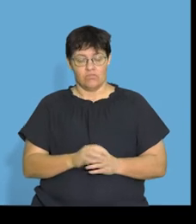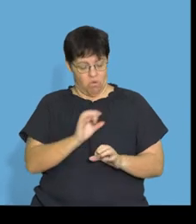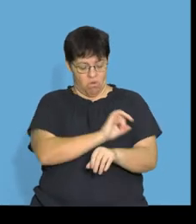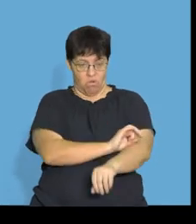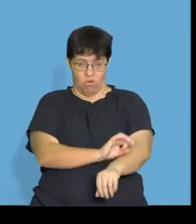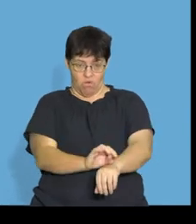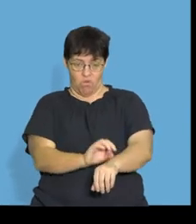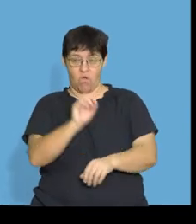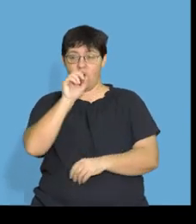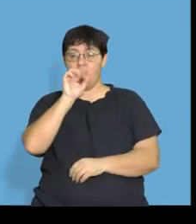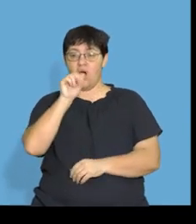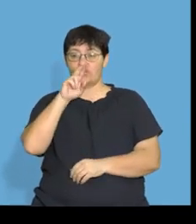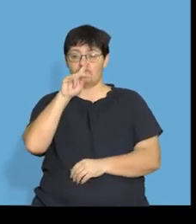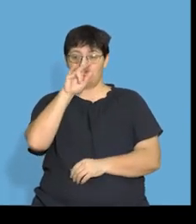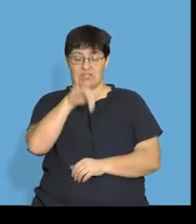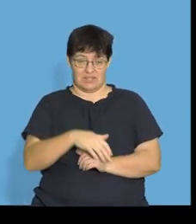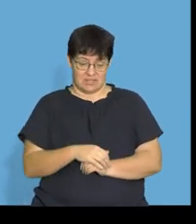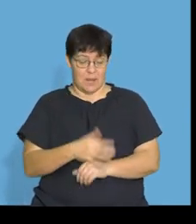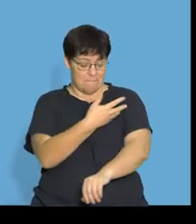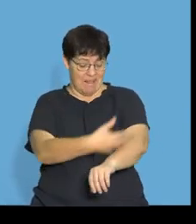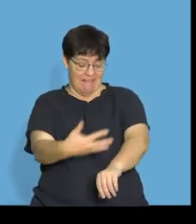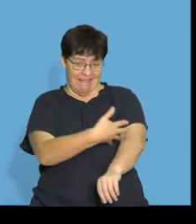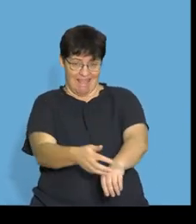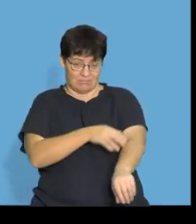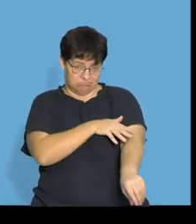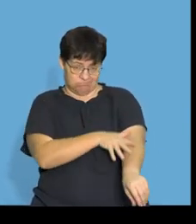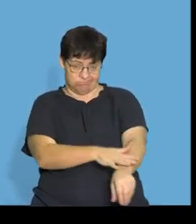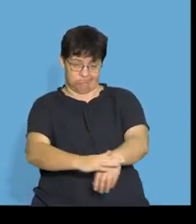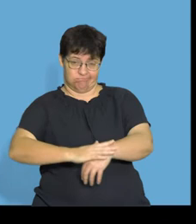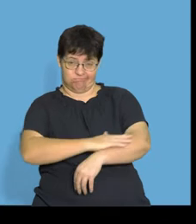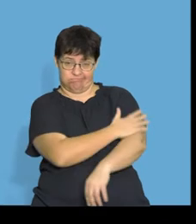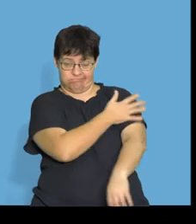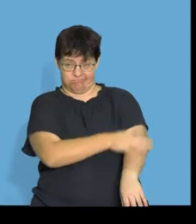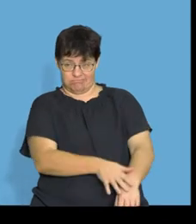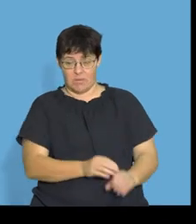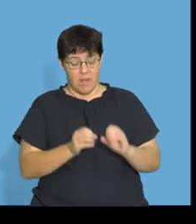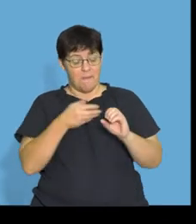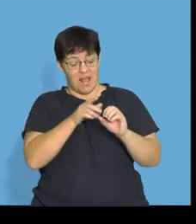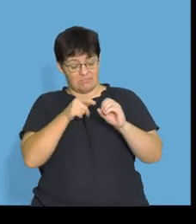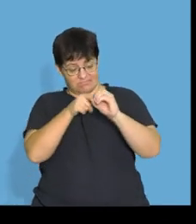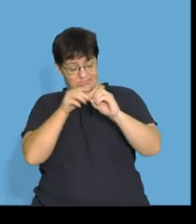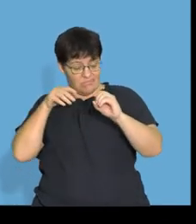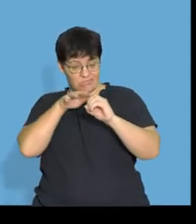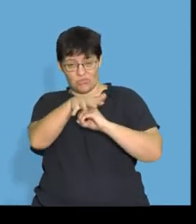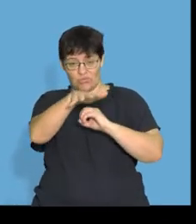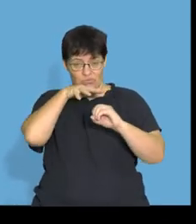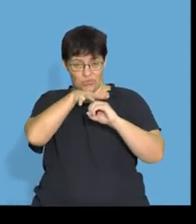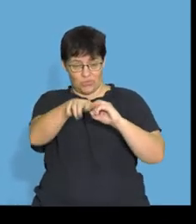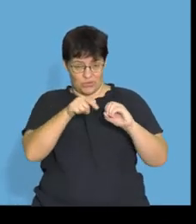the heart, you're going to see here. Guys, so your blood vessel, this is an artery over here that carries blood. Now this is the hole